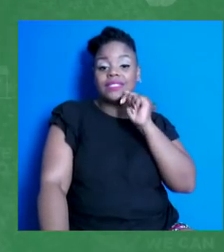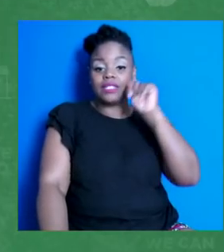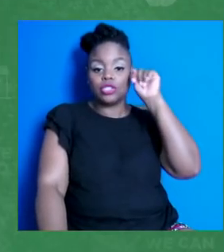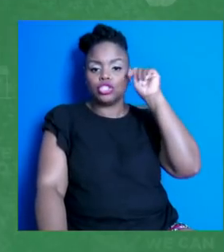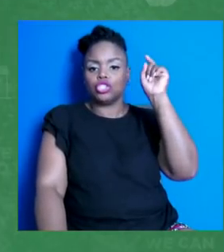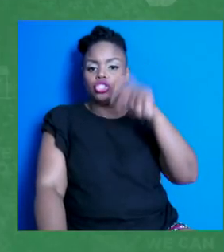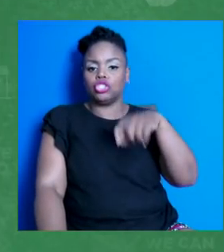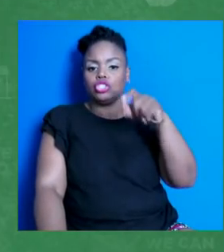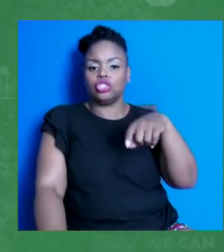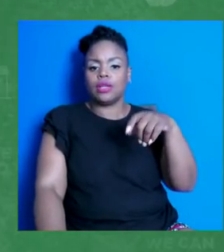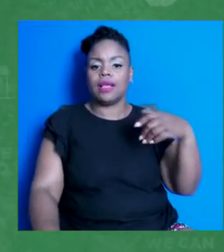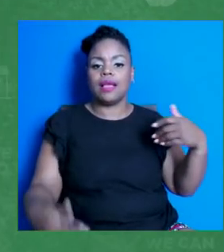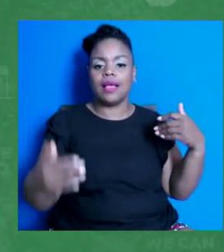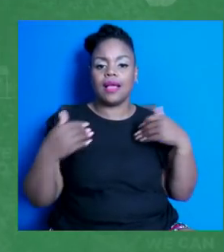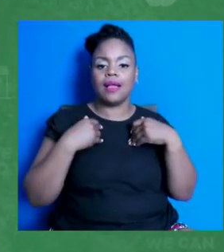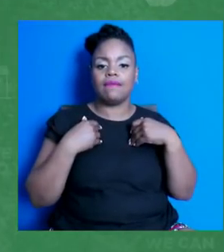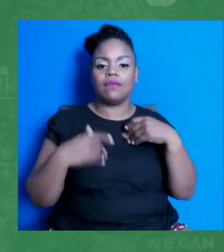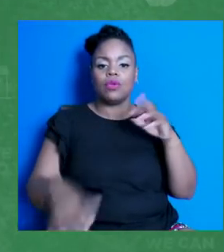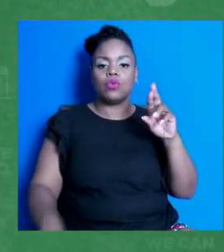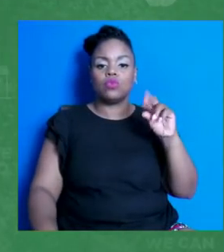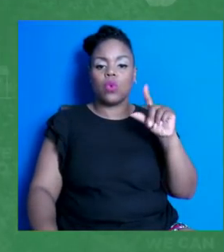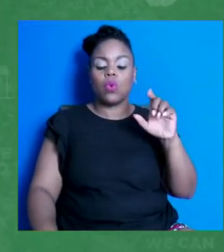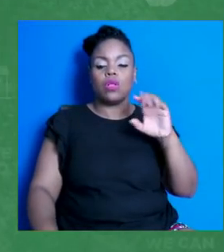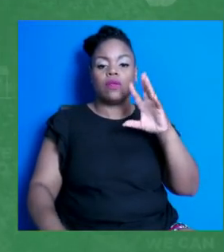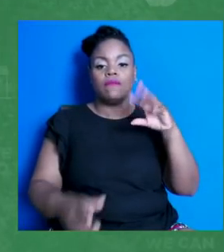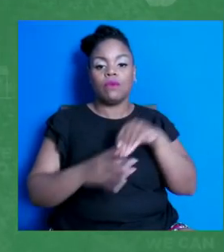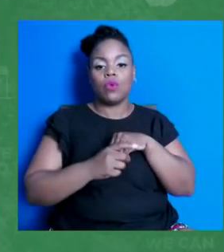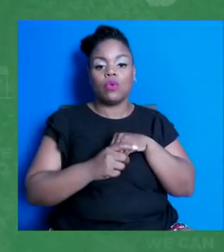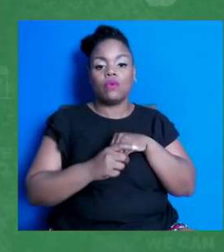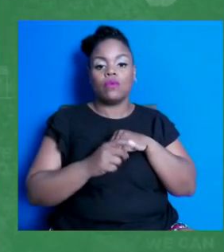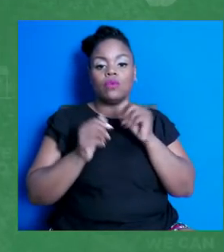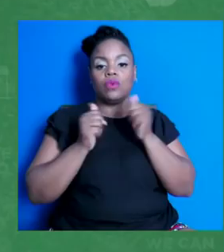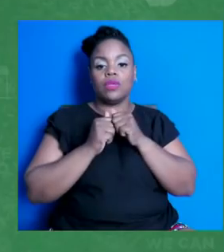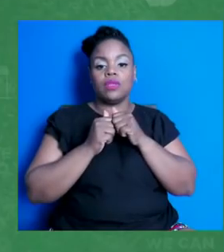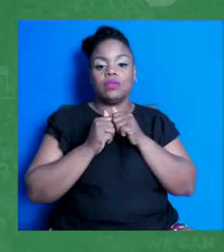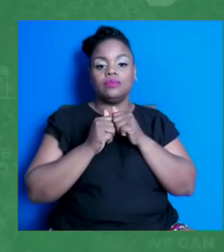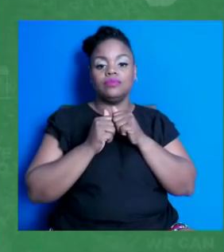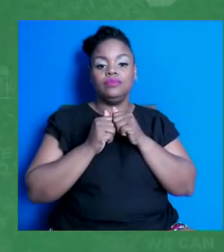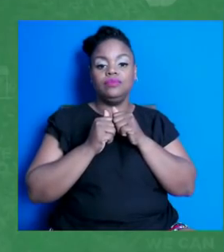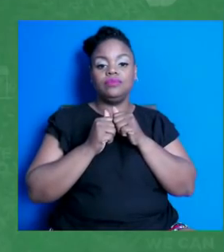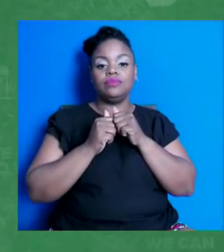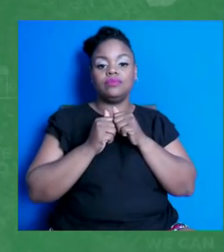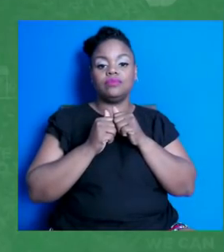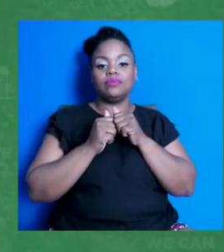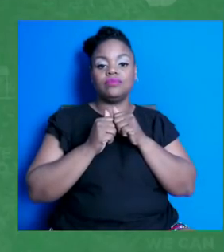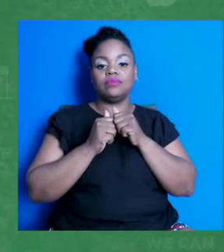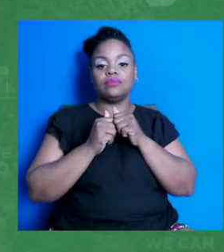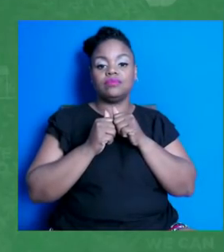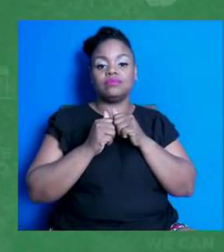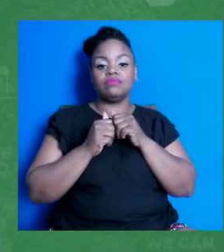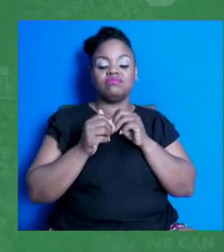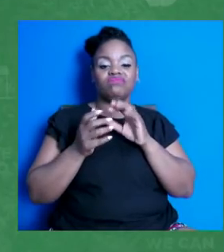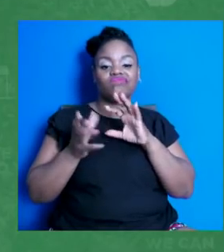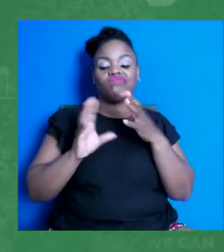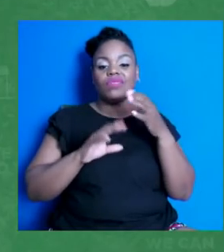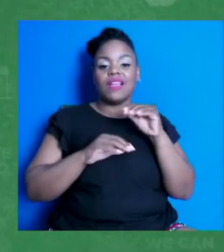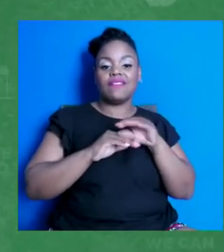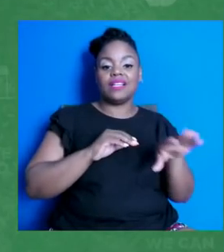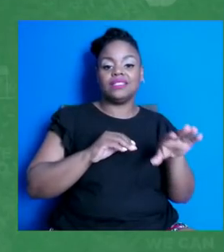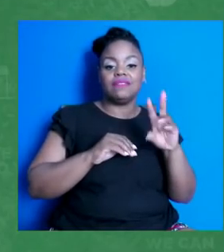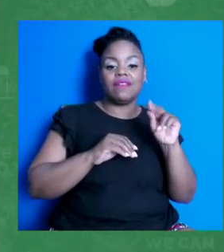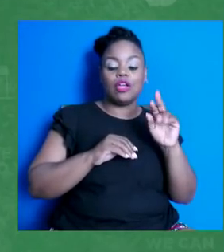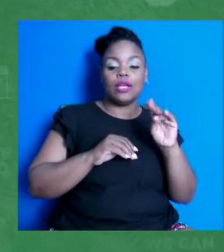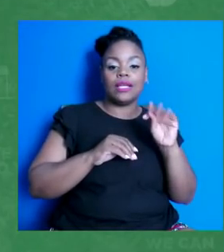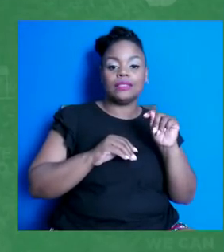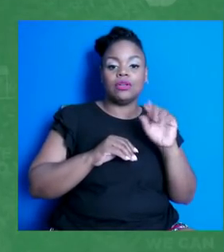important that we recognize that and look at these barriers of access and consent and all these things that are preventing maybe young people